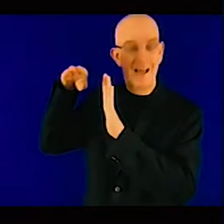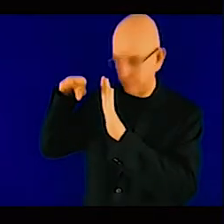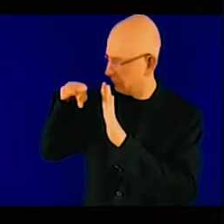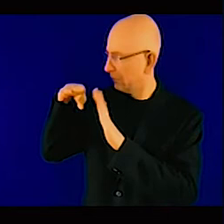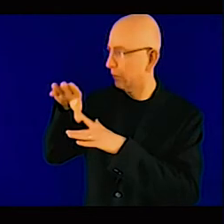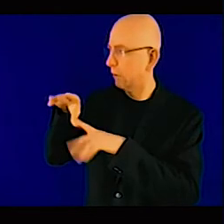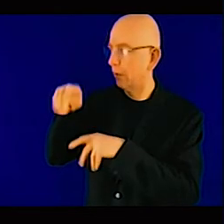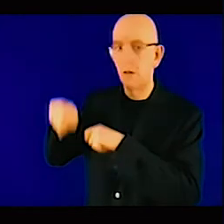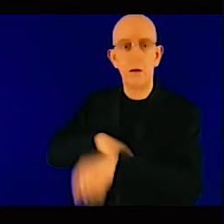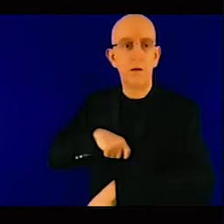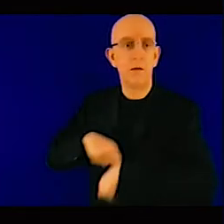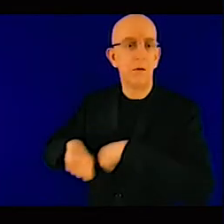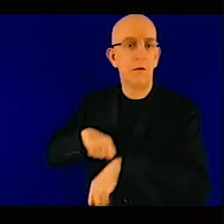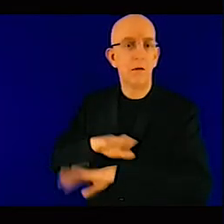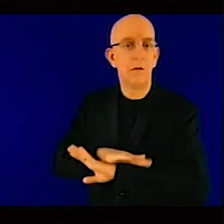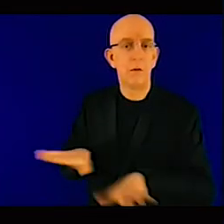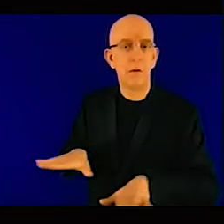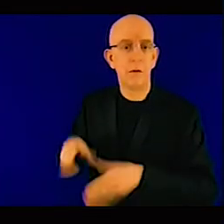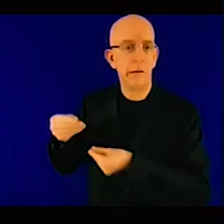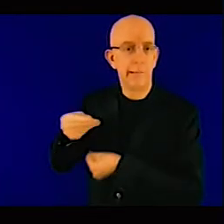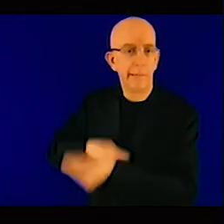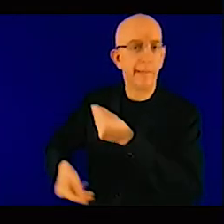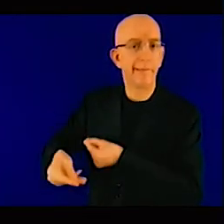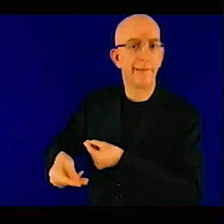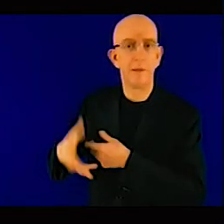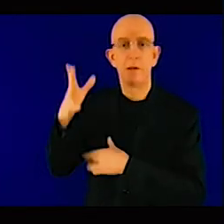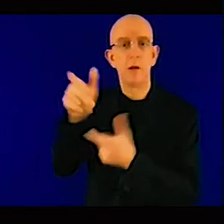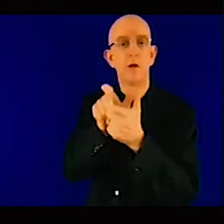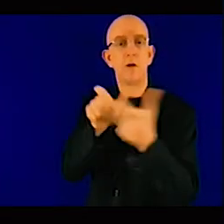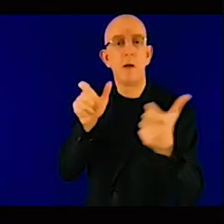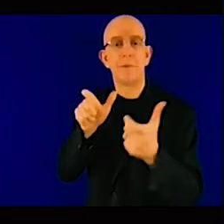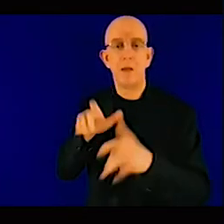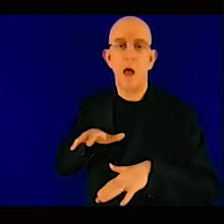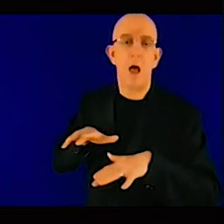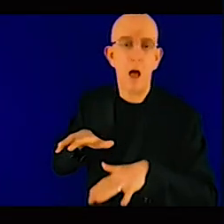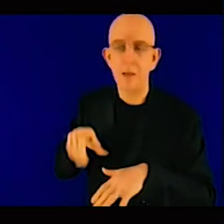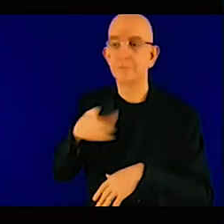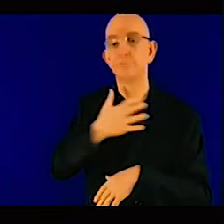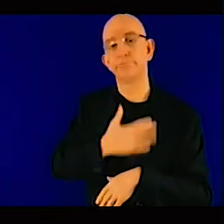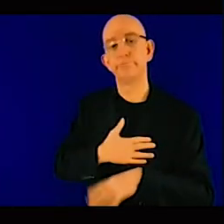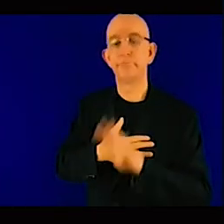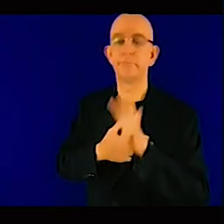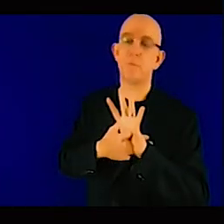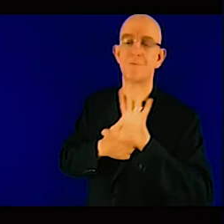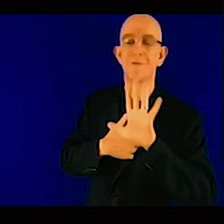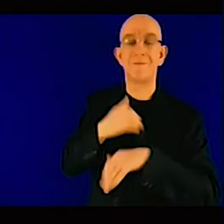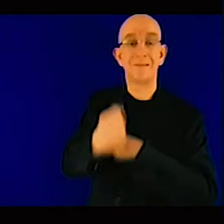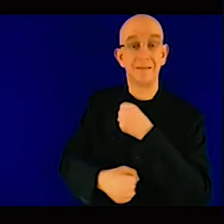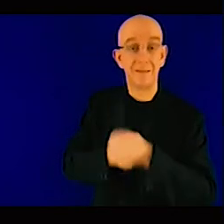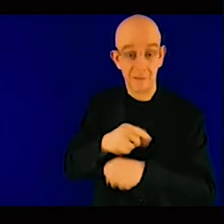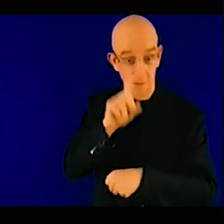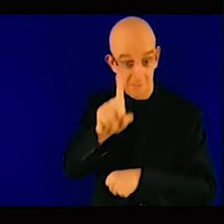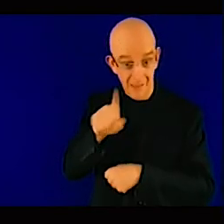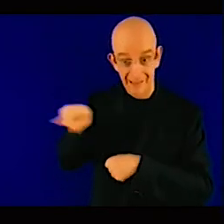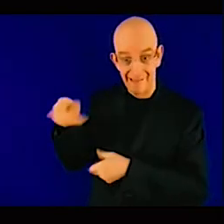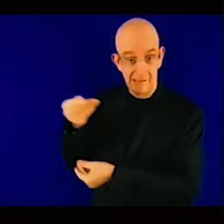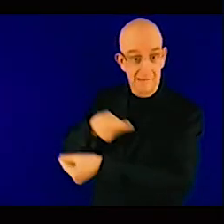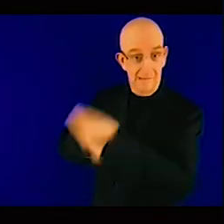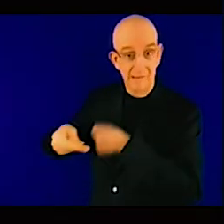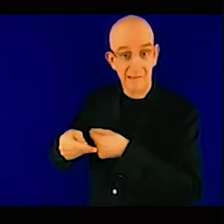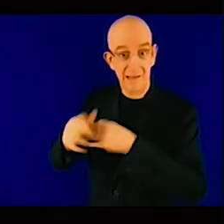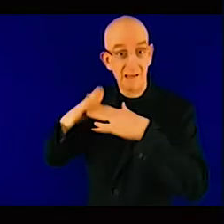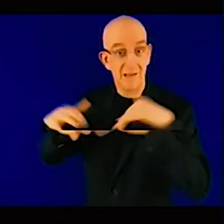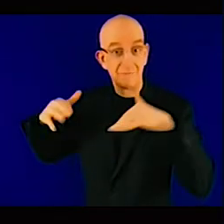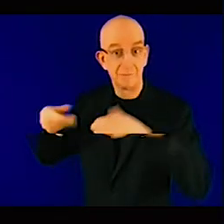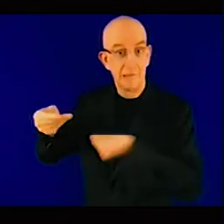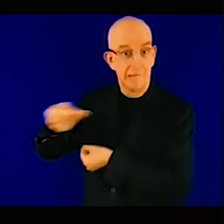huge shame it's been a massive drop-off and the reality is that how do we stimulate that interest how do we stimulate that